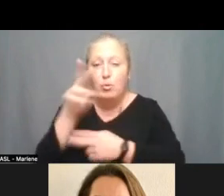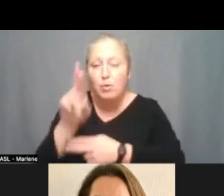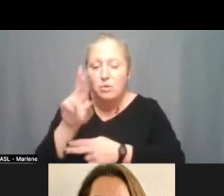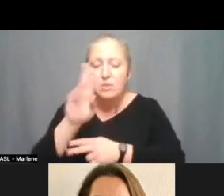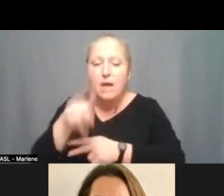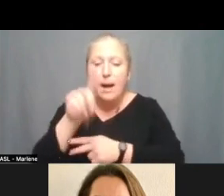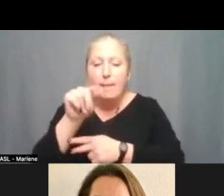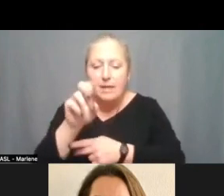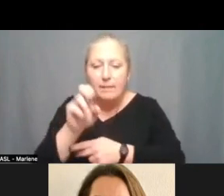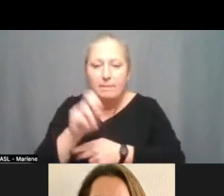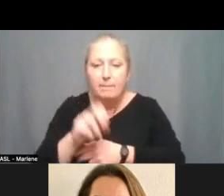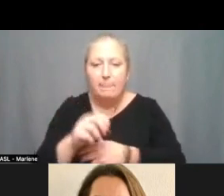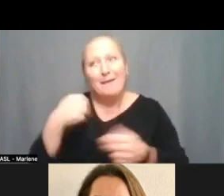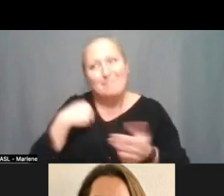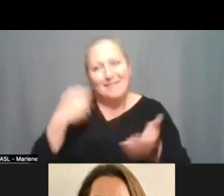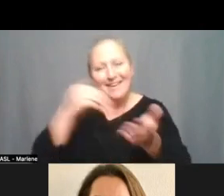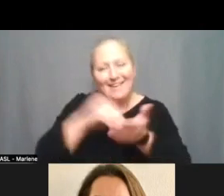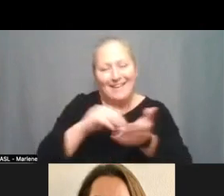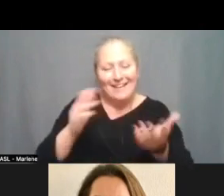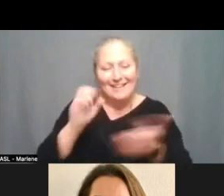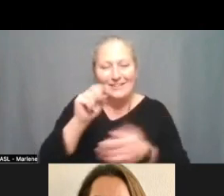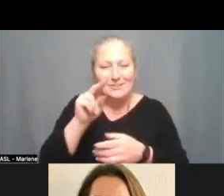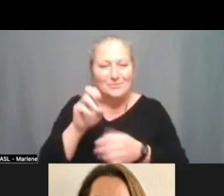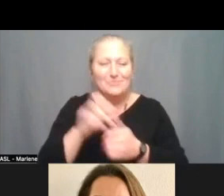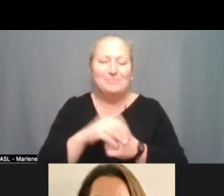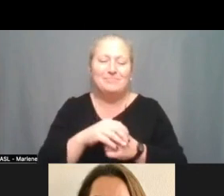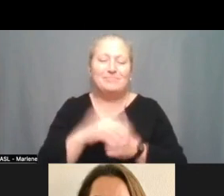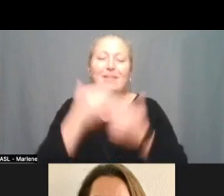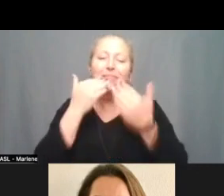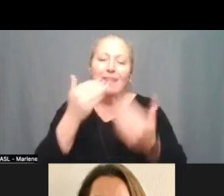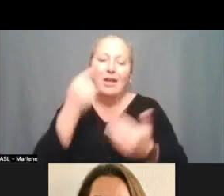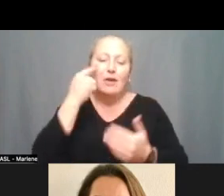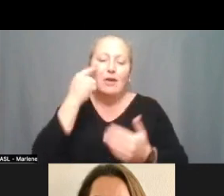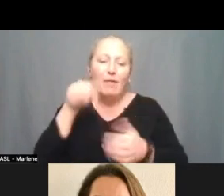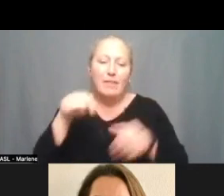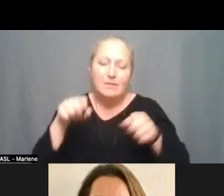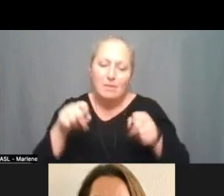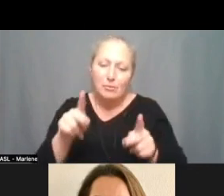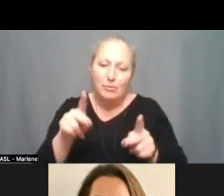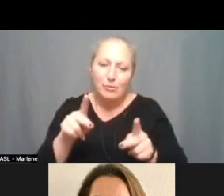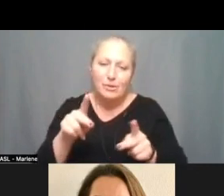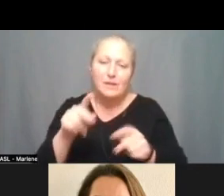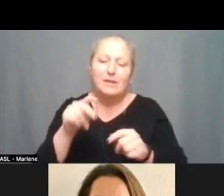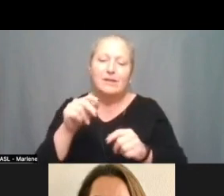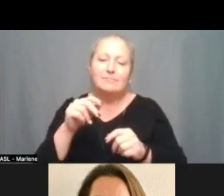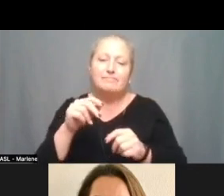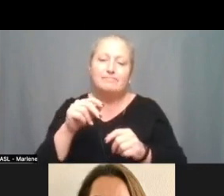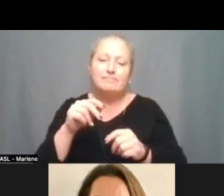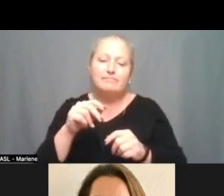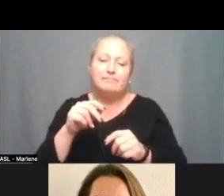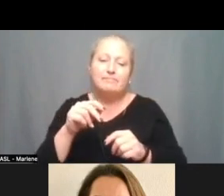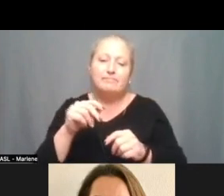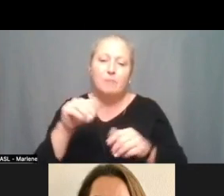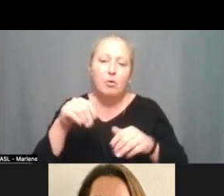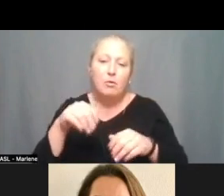okay it's me again so um thank you for this opportunity to um provide an